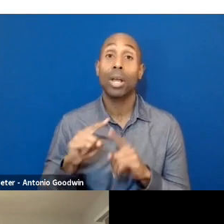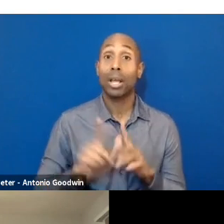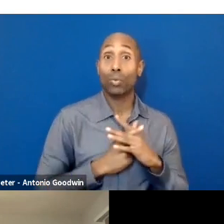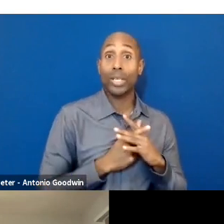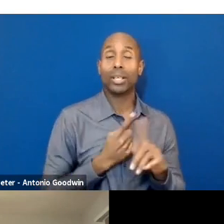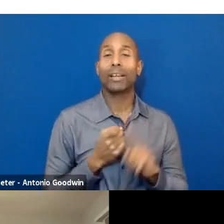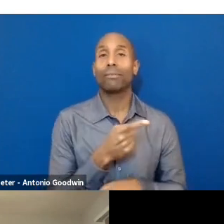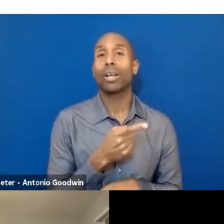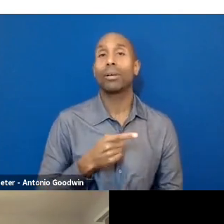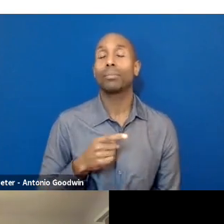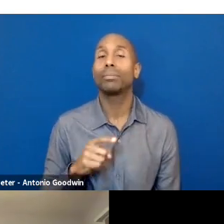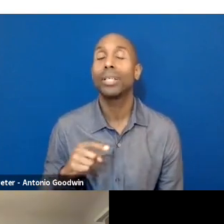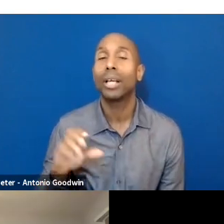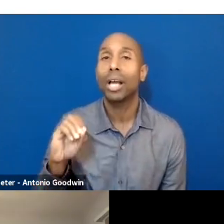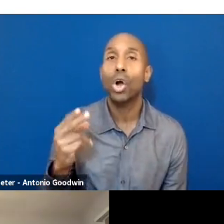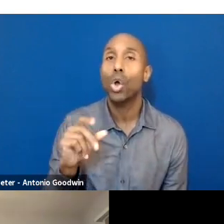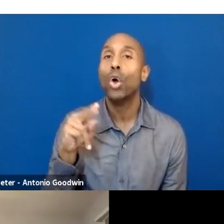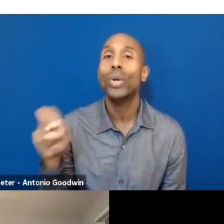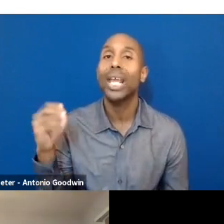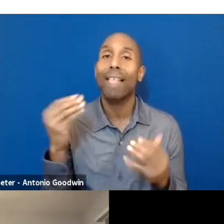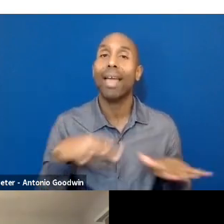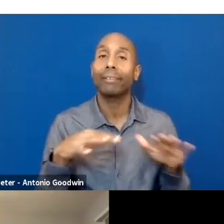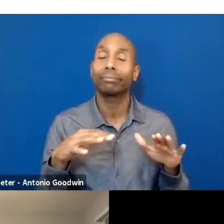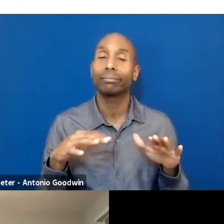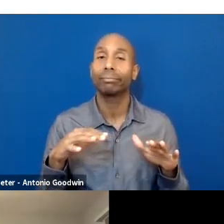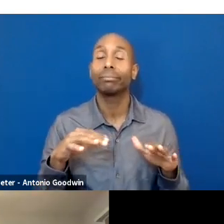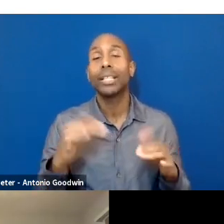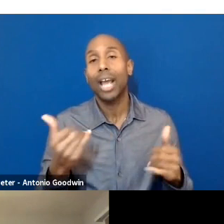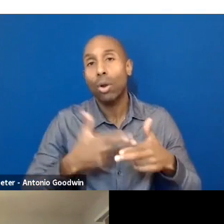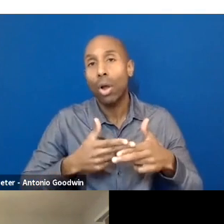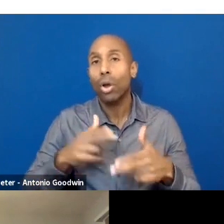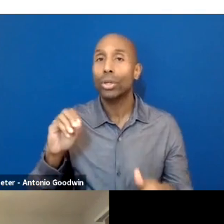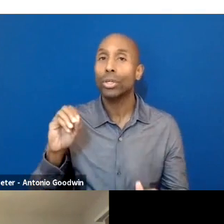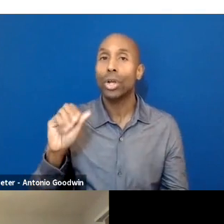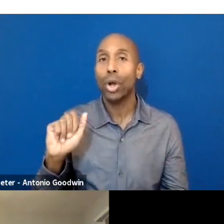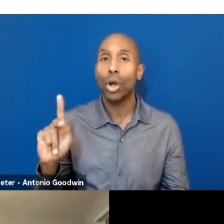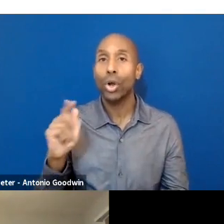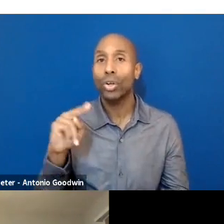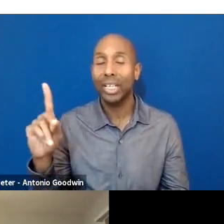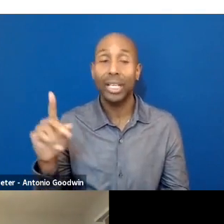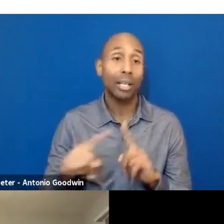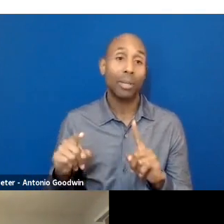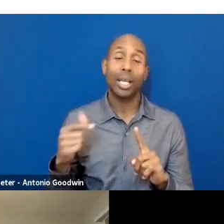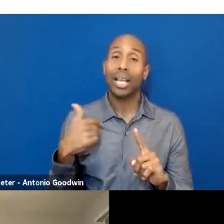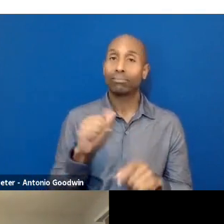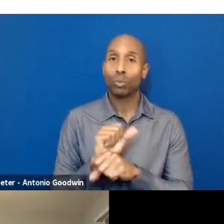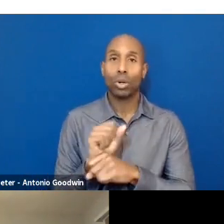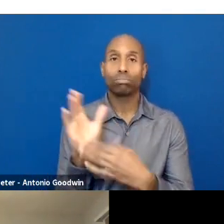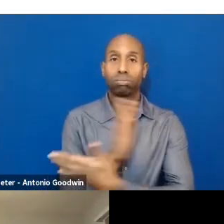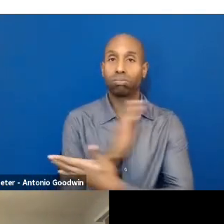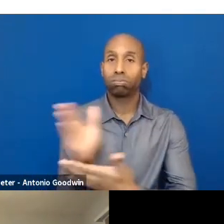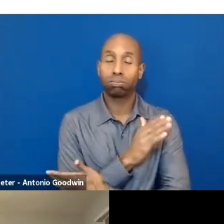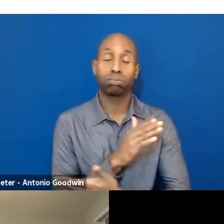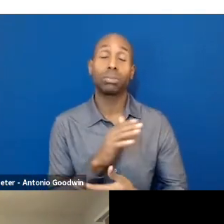and consultant with a focus on a variety of things from sustainable fashion to regenerative agriculture, climate